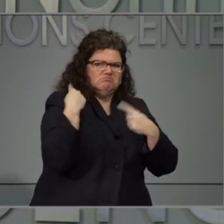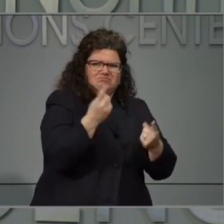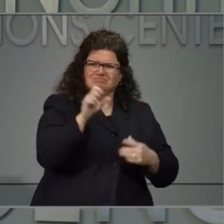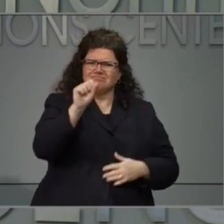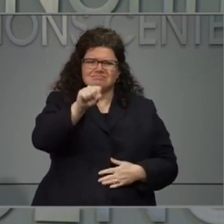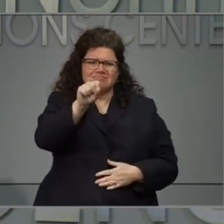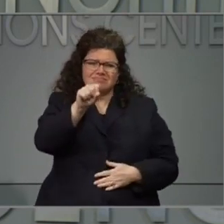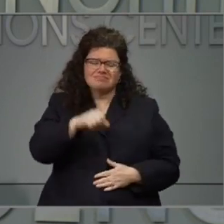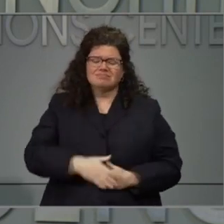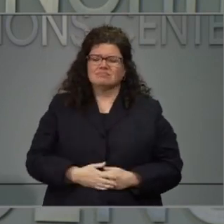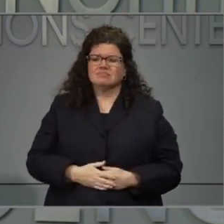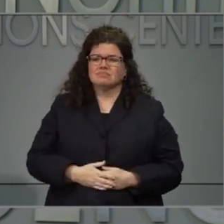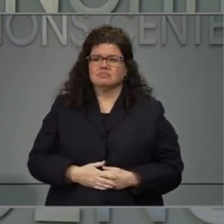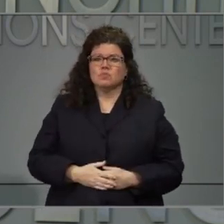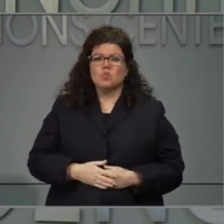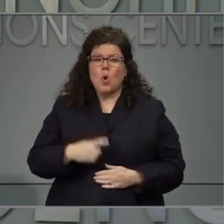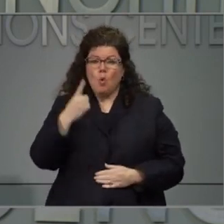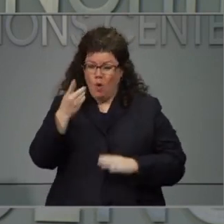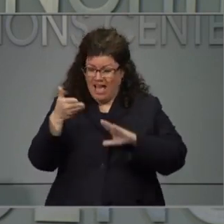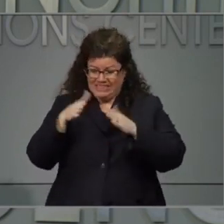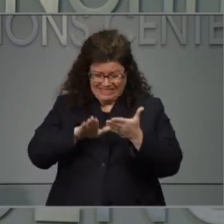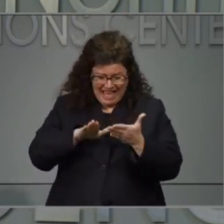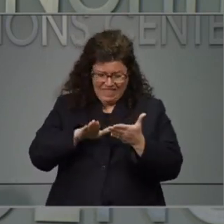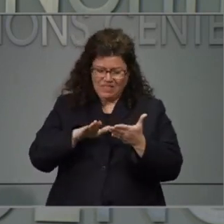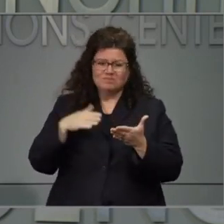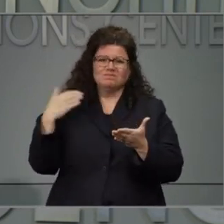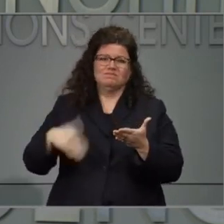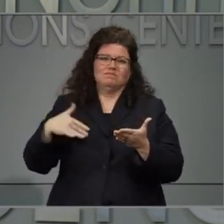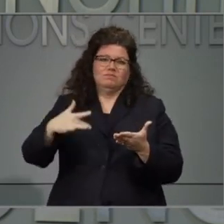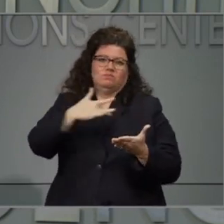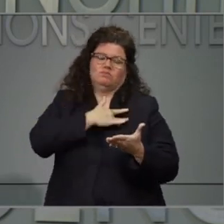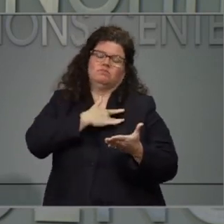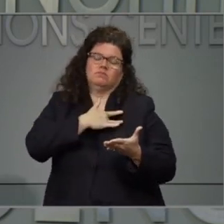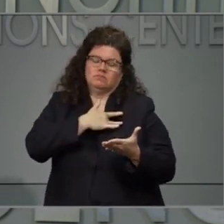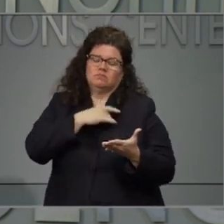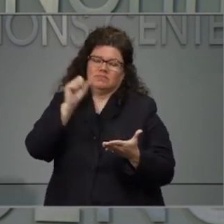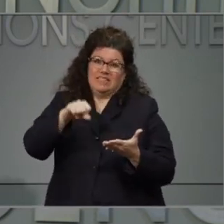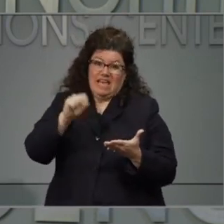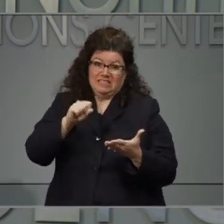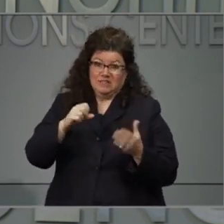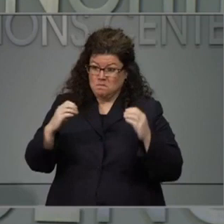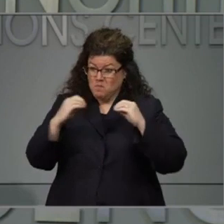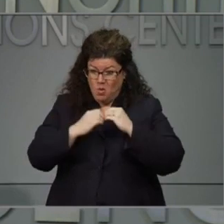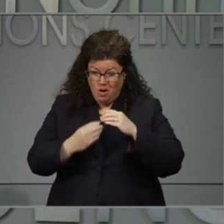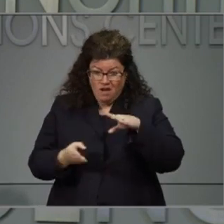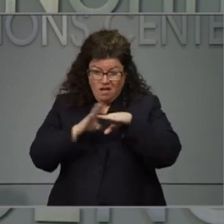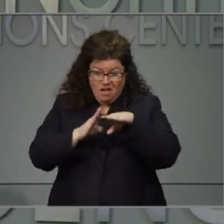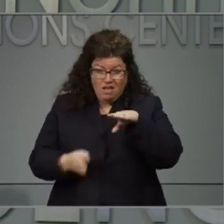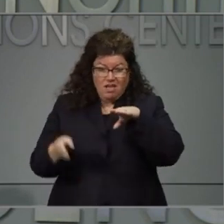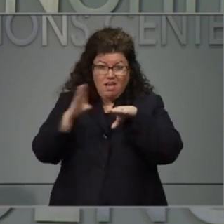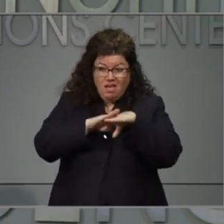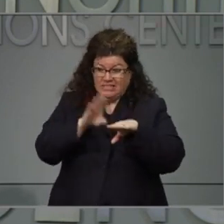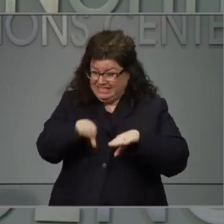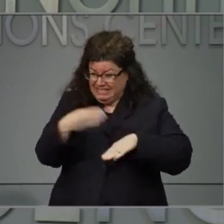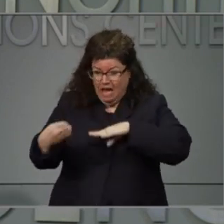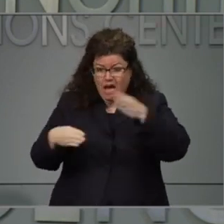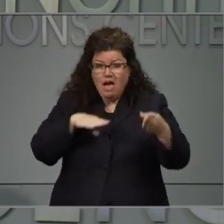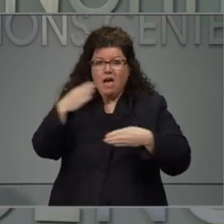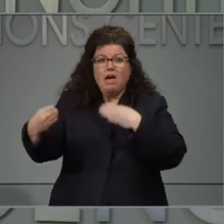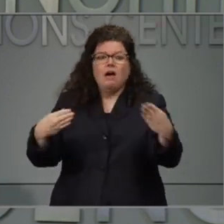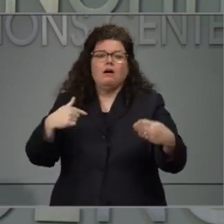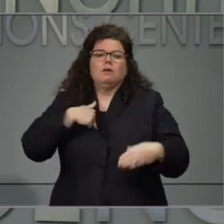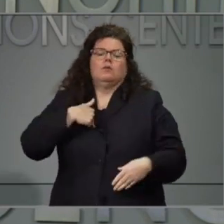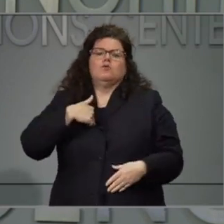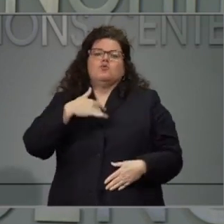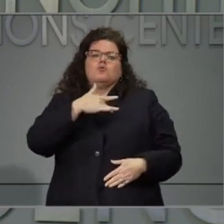single death is a tragedy. Every single person that contracts this virus, I'm concerned about, and we want